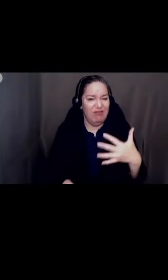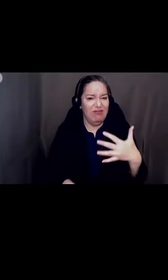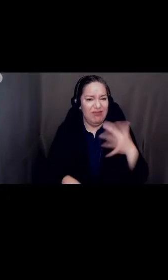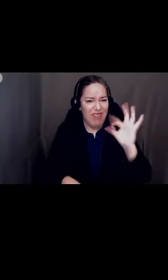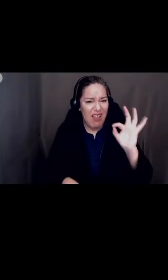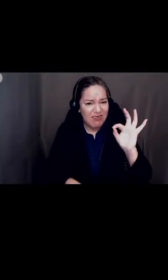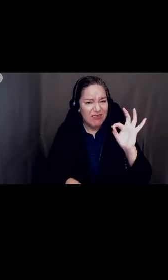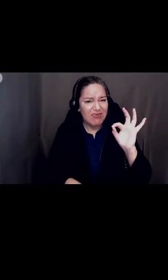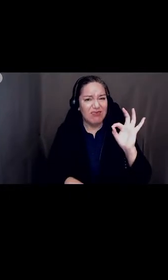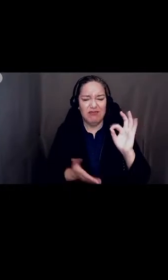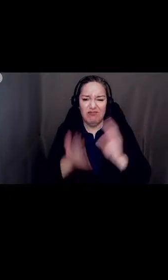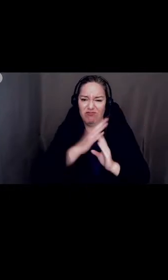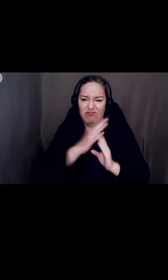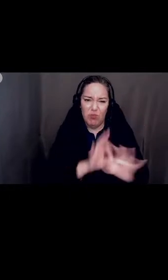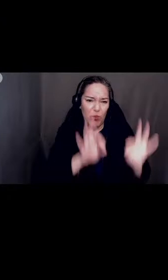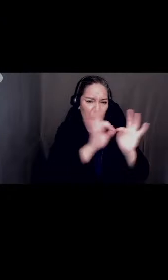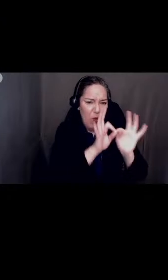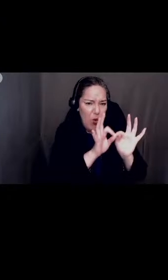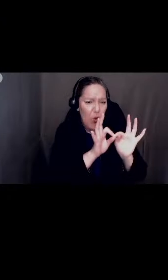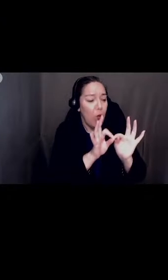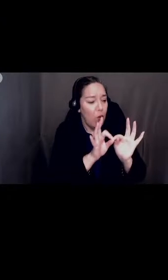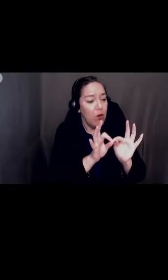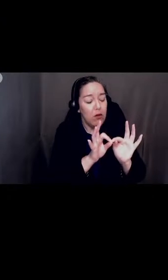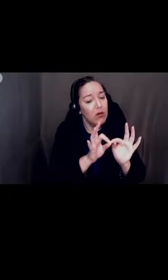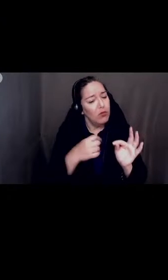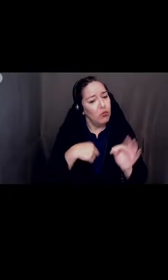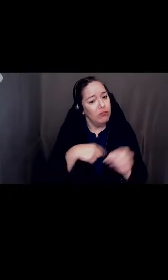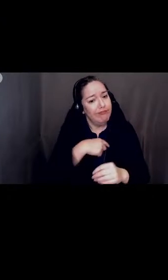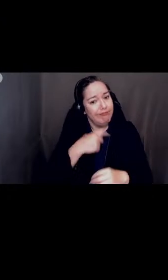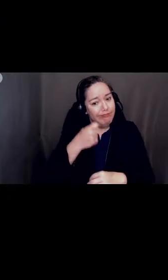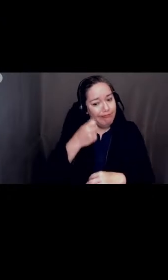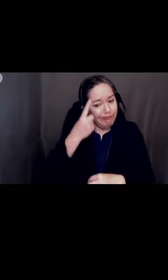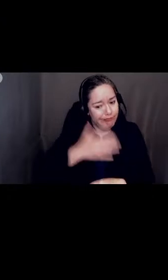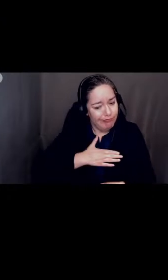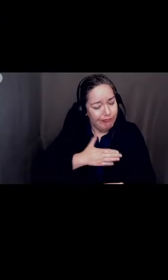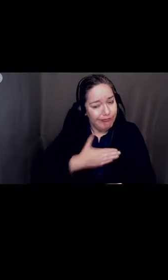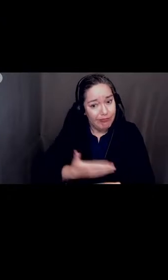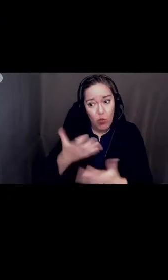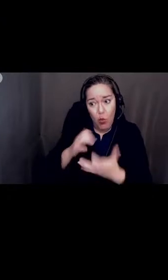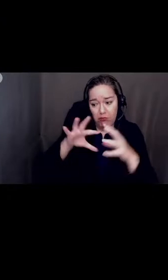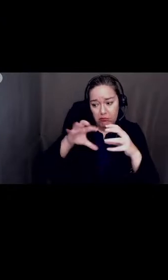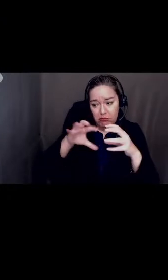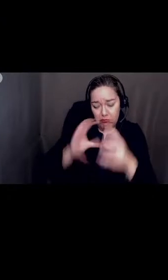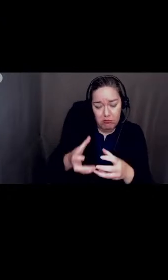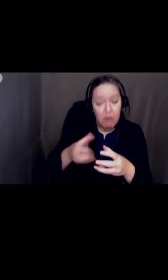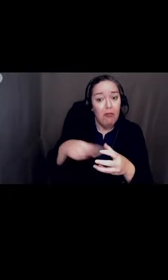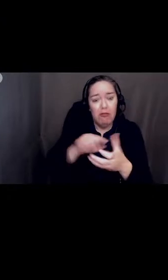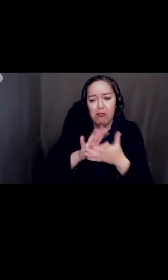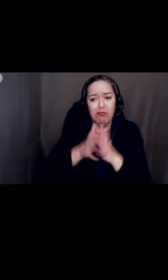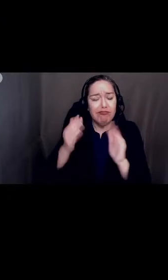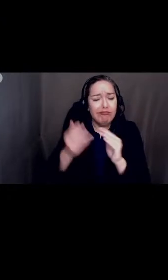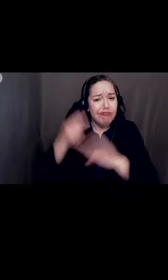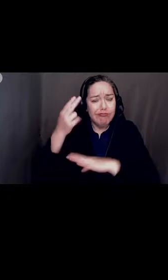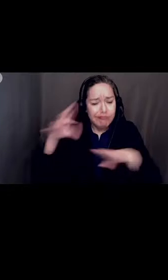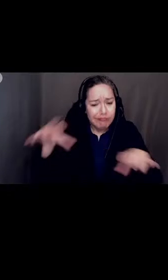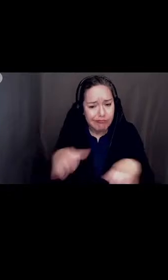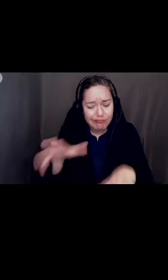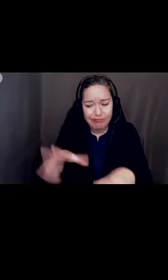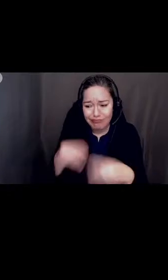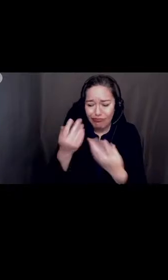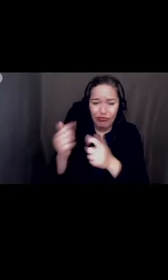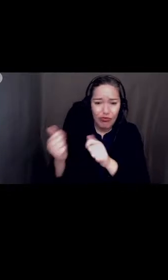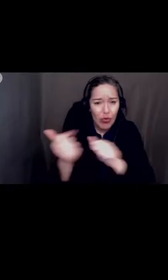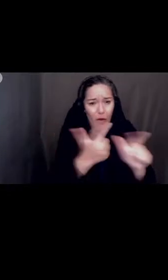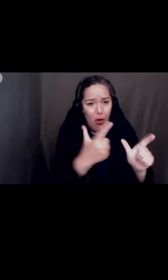recognize that to become a high-performance organization that provides all students equitable access to clear